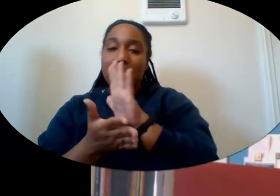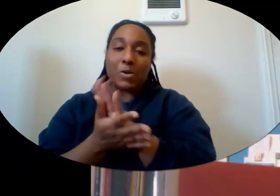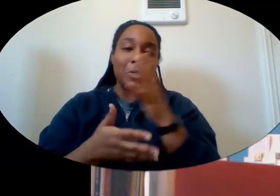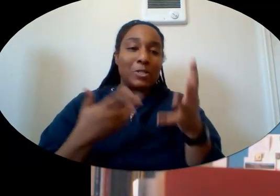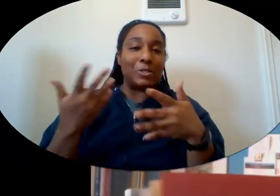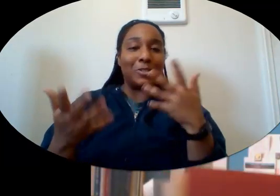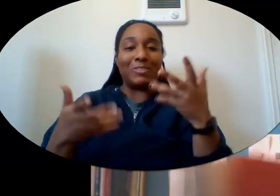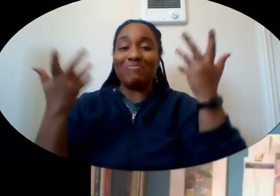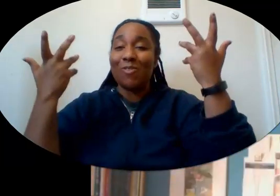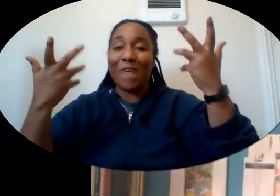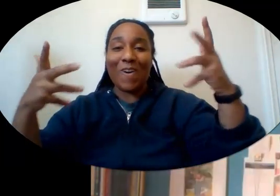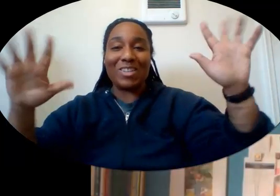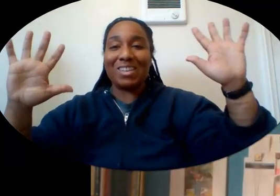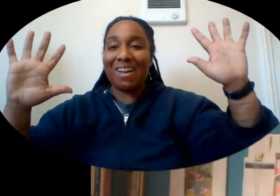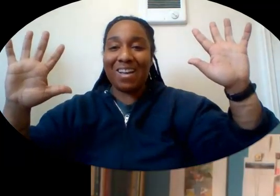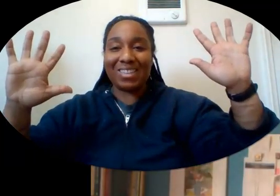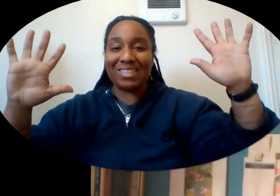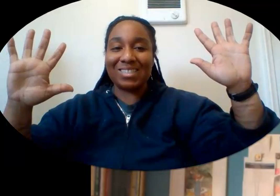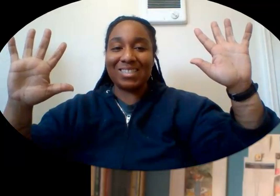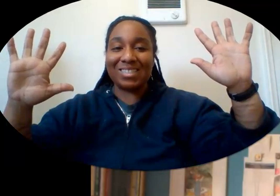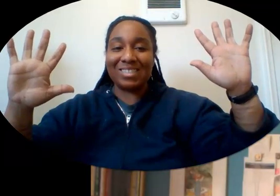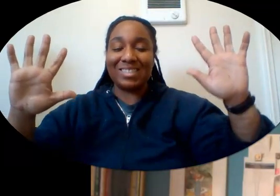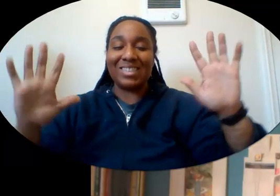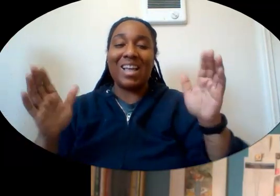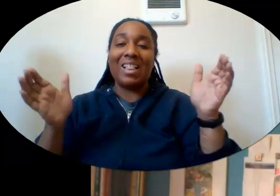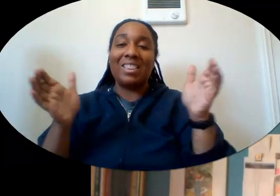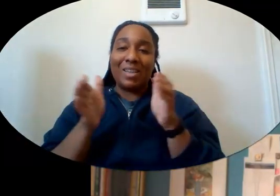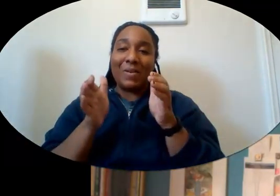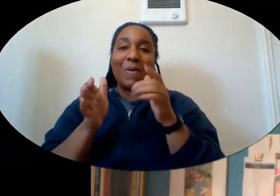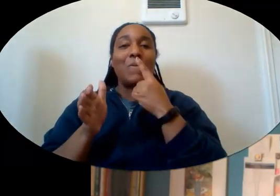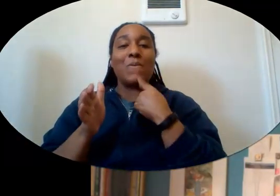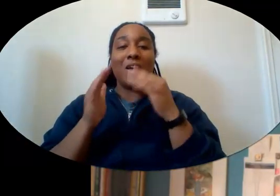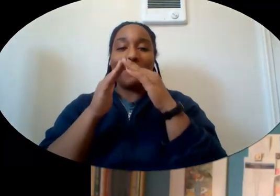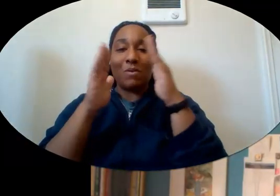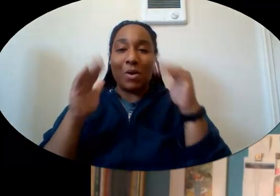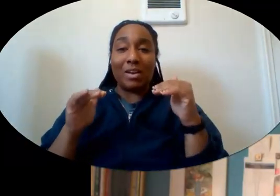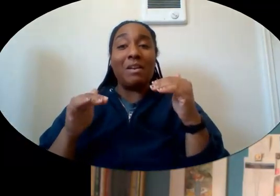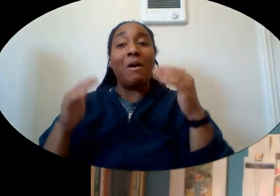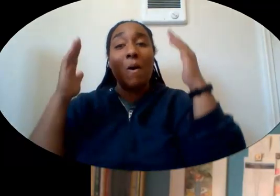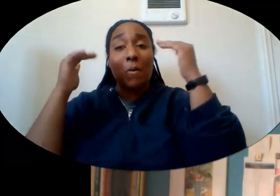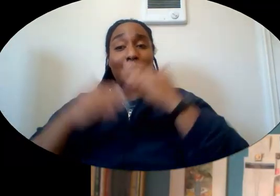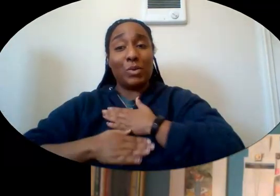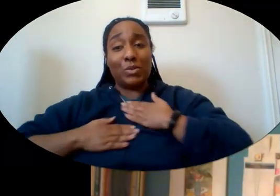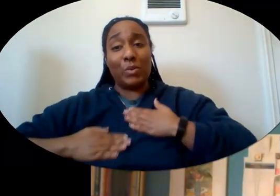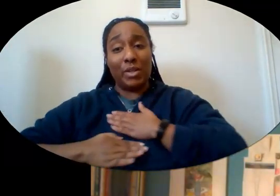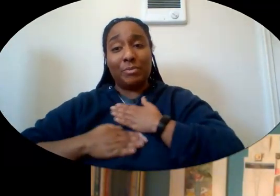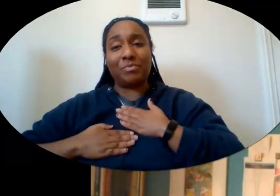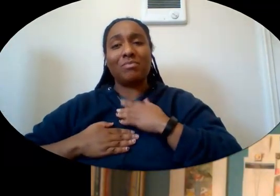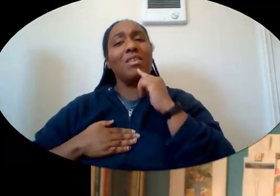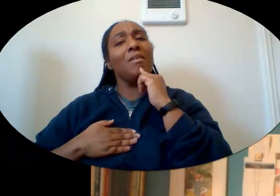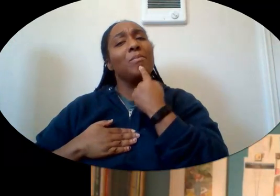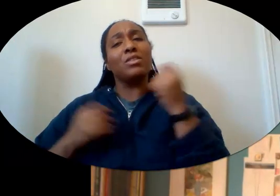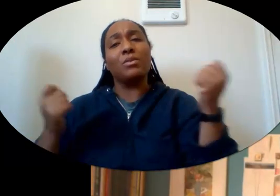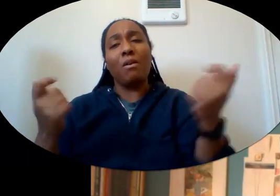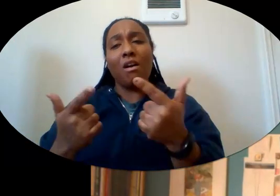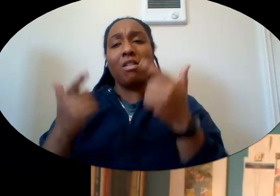There we are. And that is the end of The Little Red Hen. I hope you enjoyed it. I miss everybody.